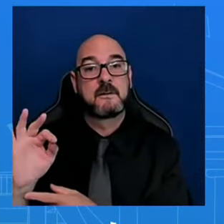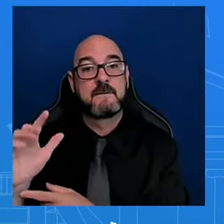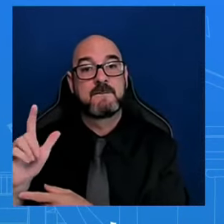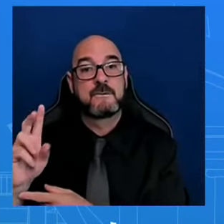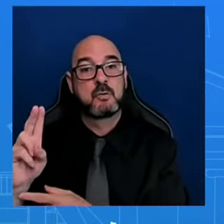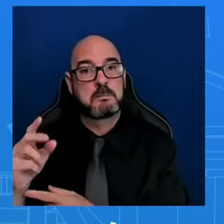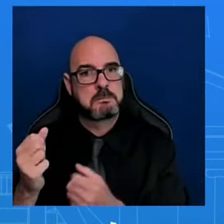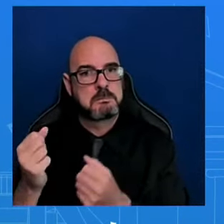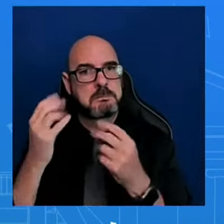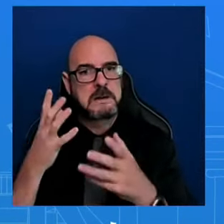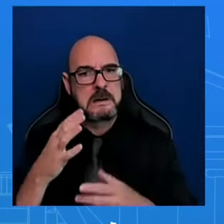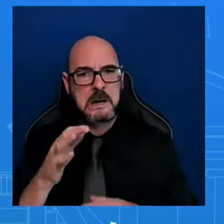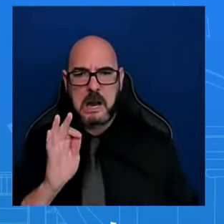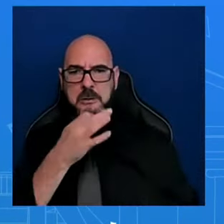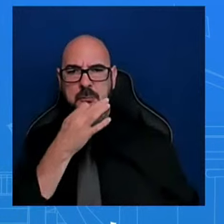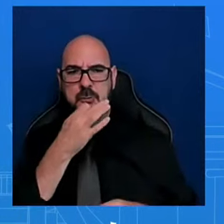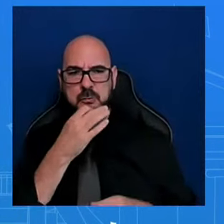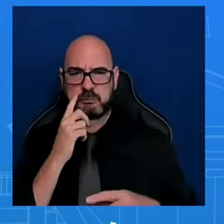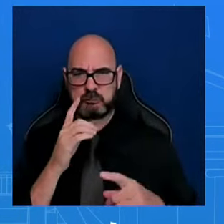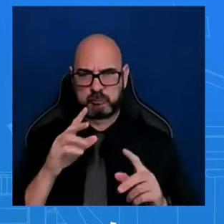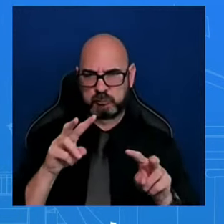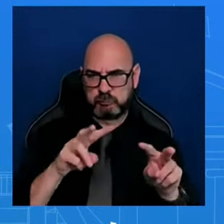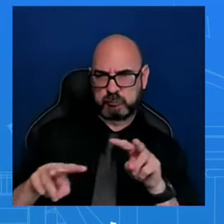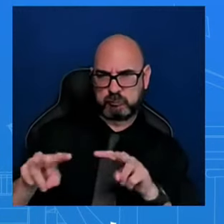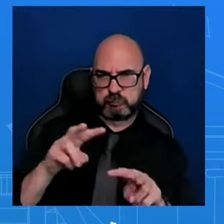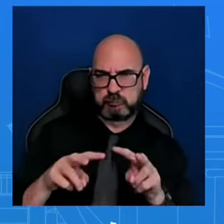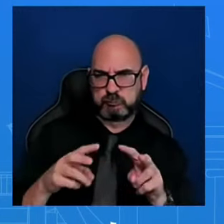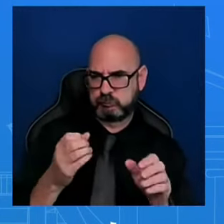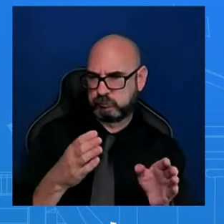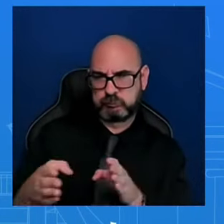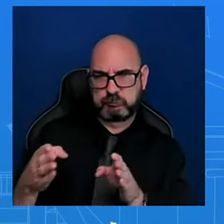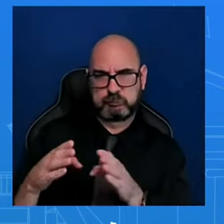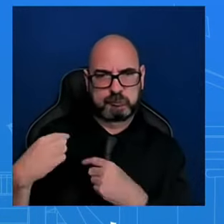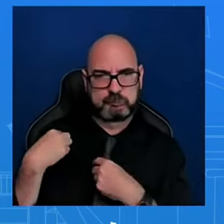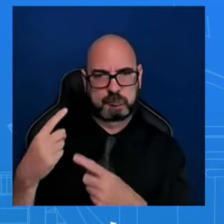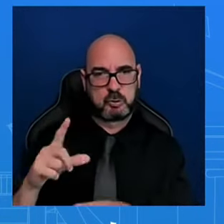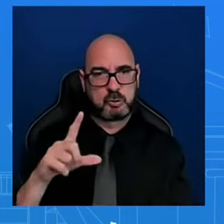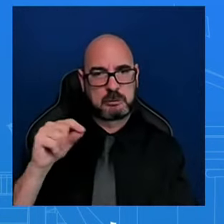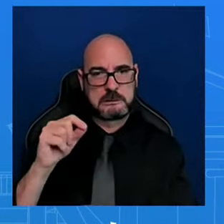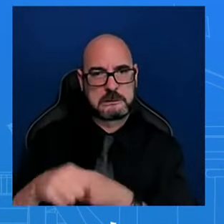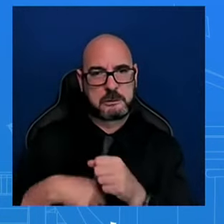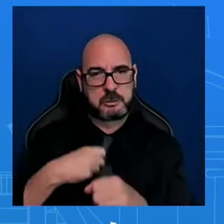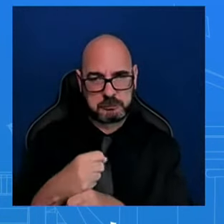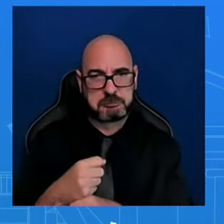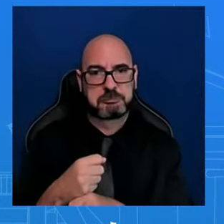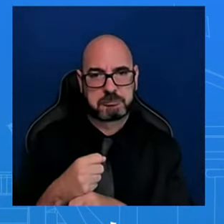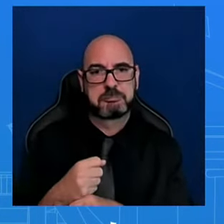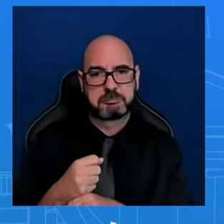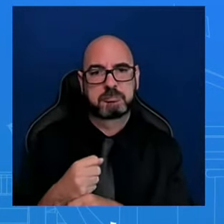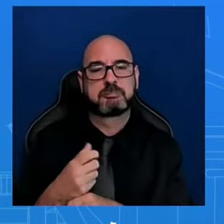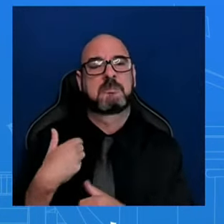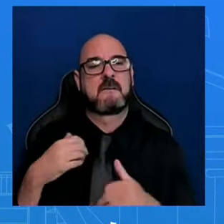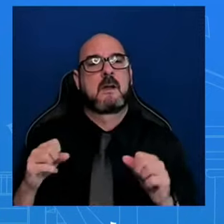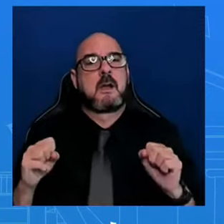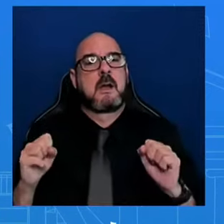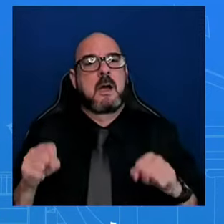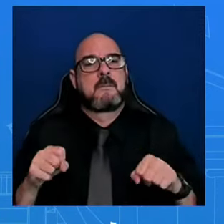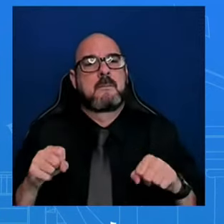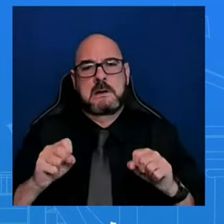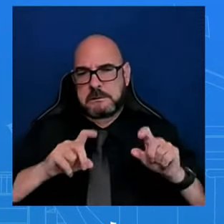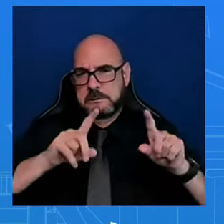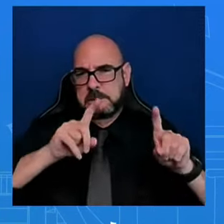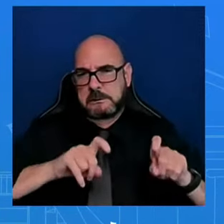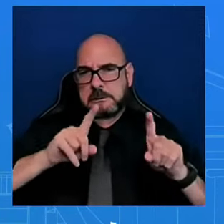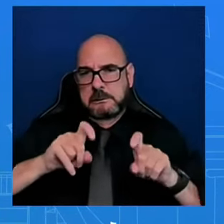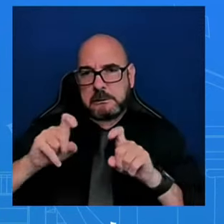for decades, for 20 years now. And so we have invested the ability to test, the ability to prevent, and to treat. And so as CDC said